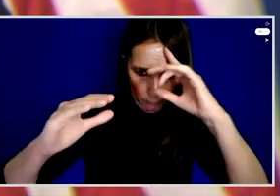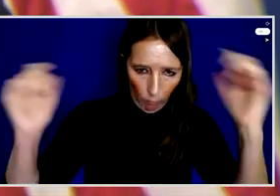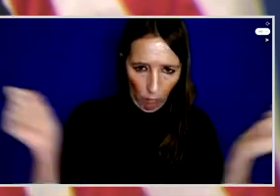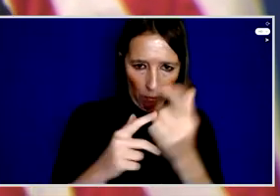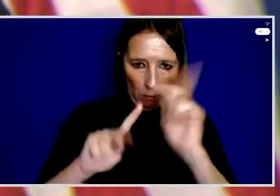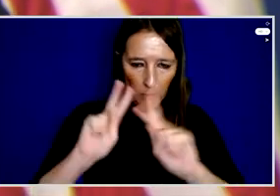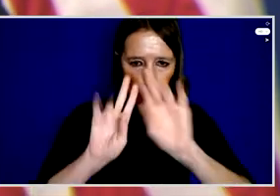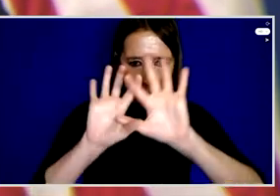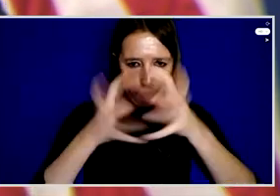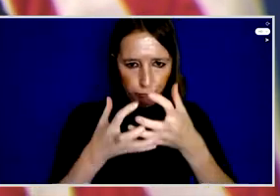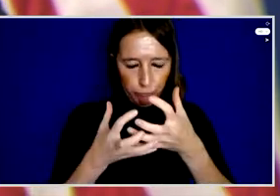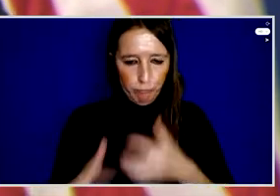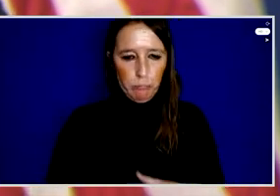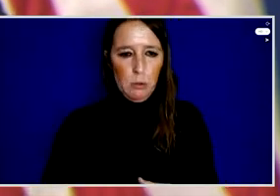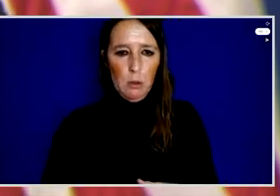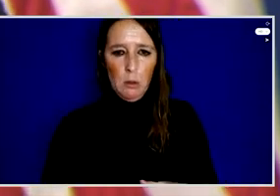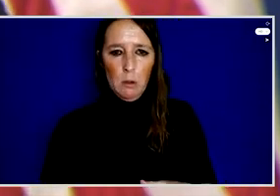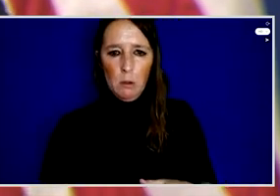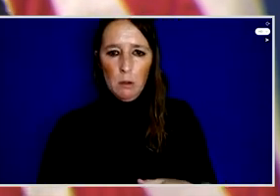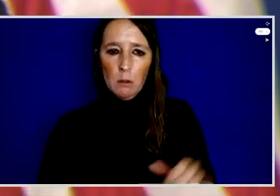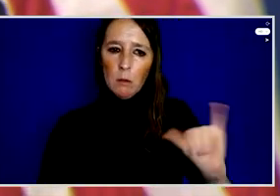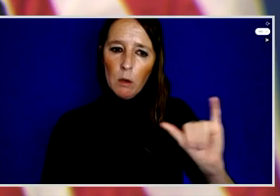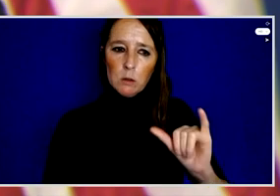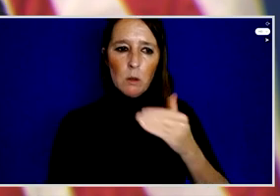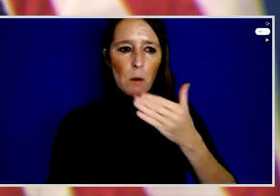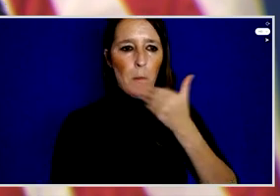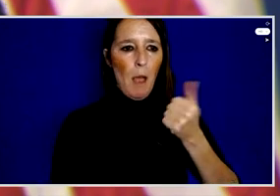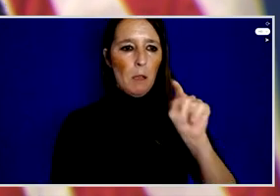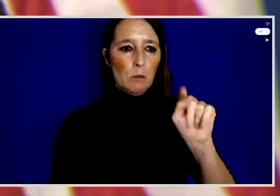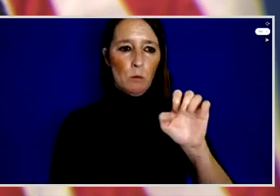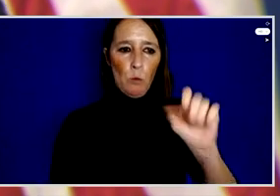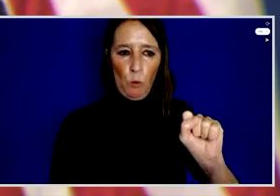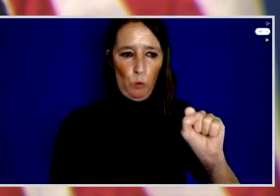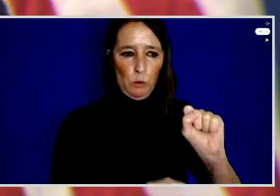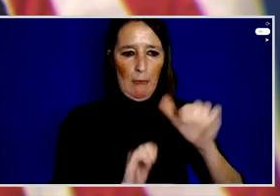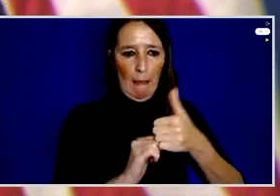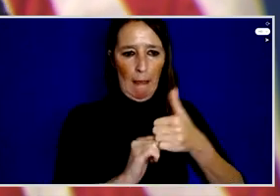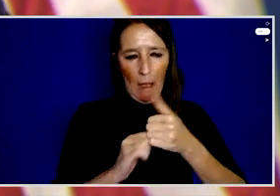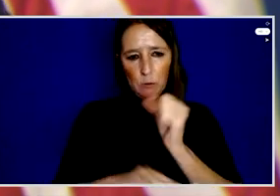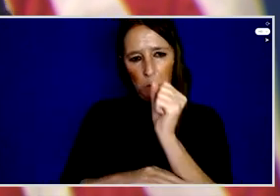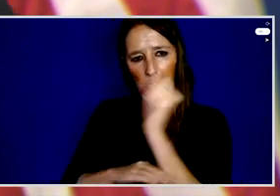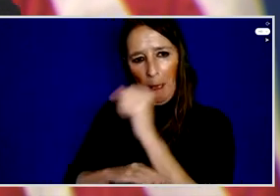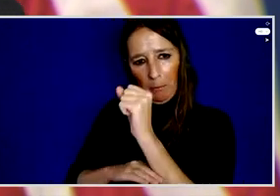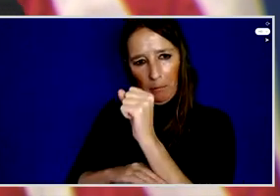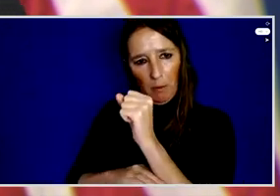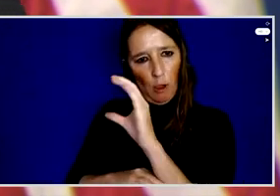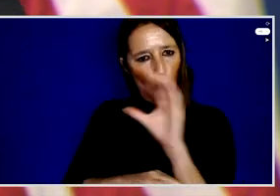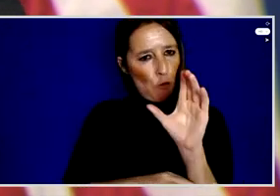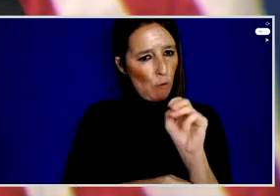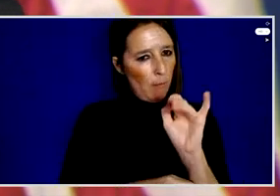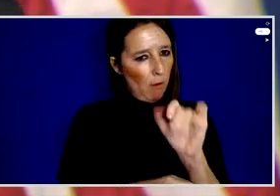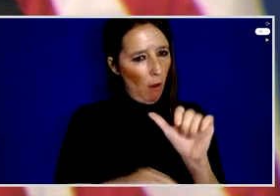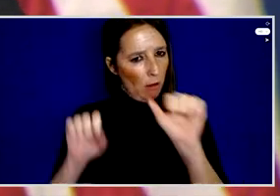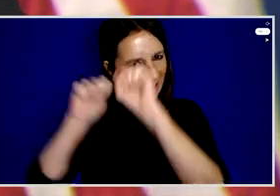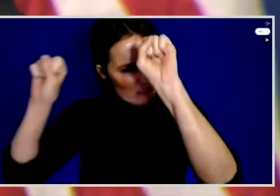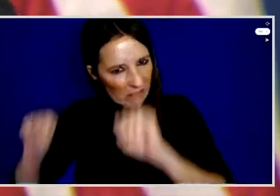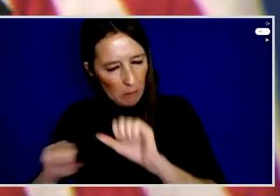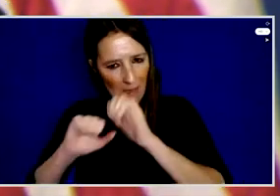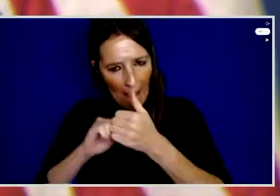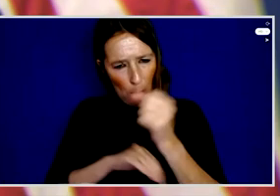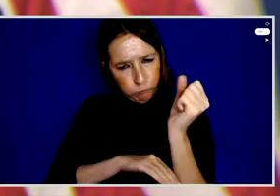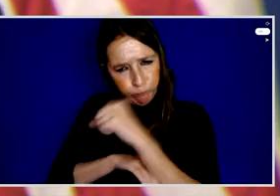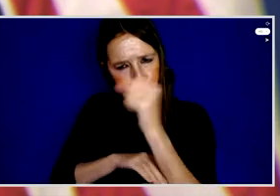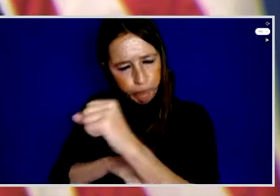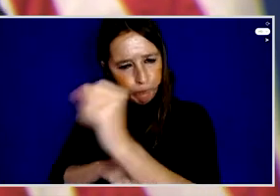We've also discussed best tools in combating criminal networks and kleptocrats, and what the fight against corruption may look like in the